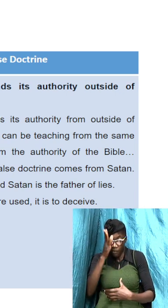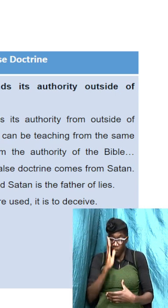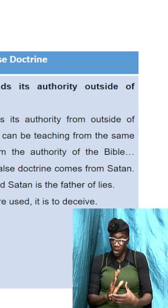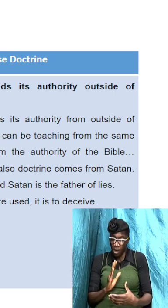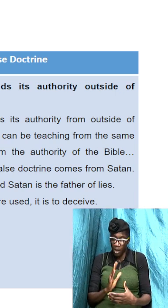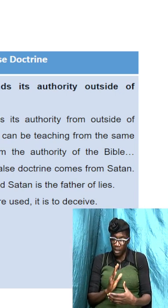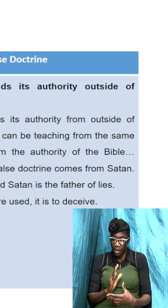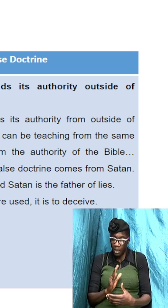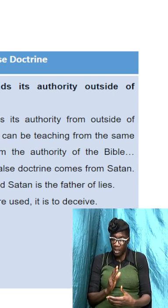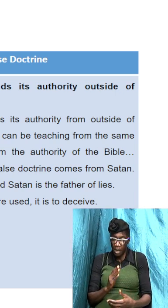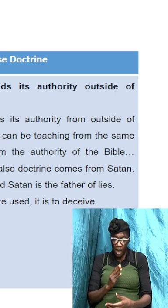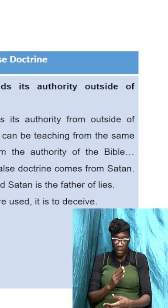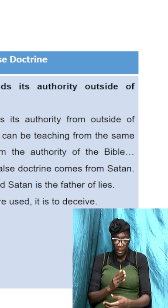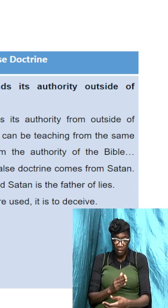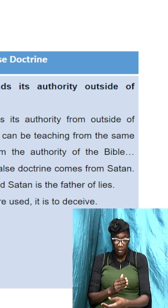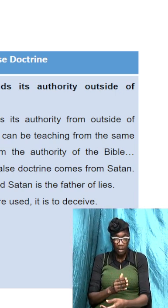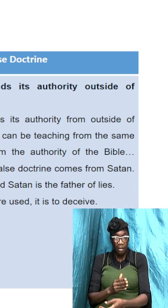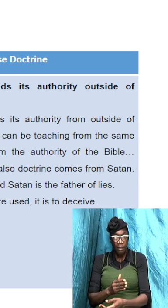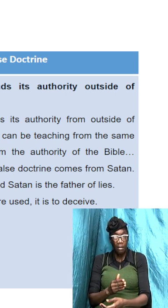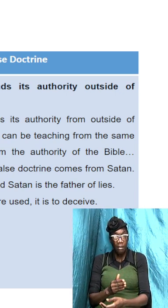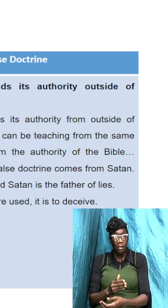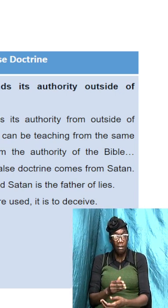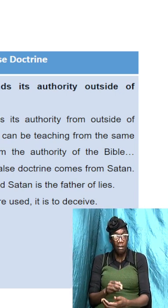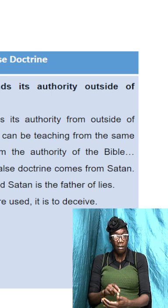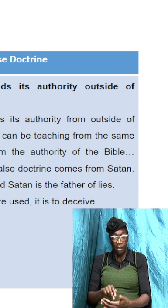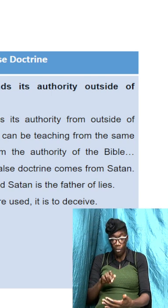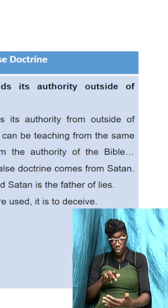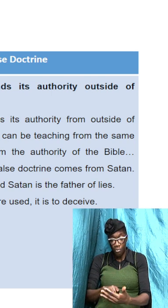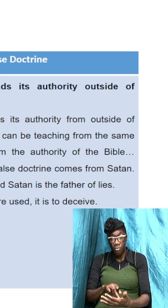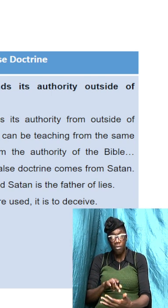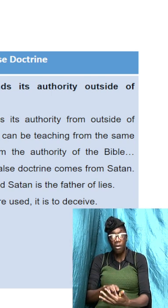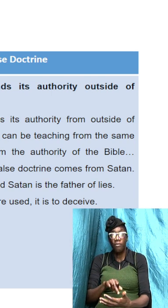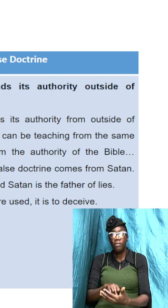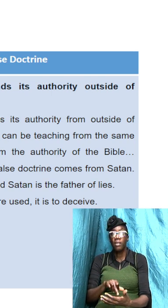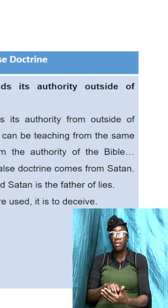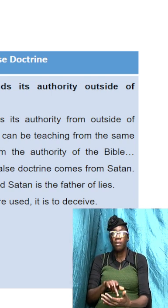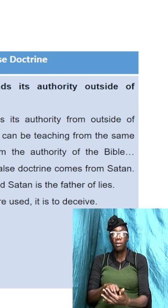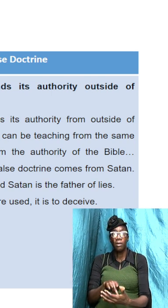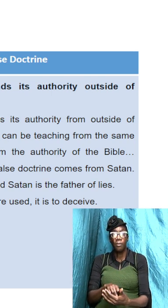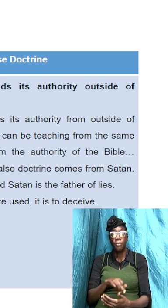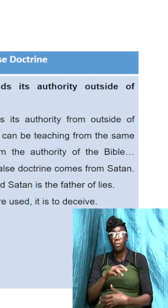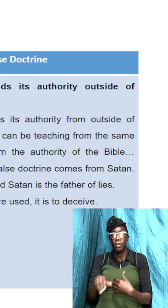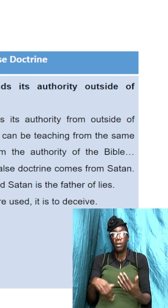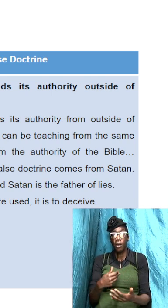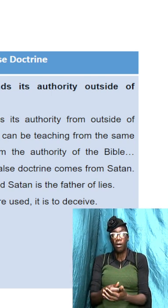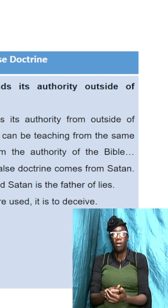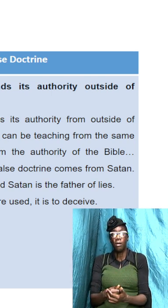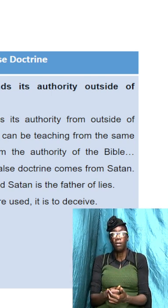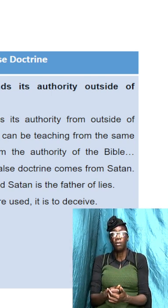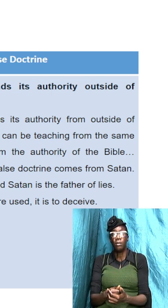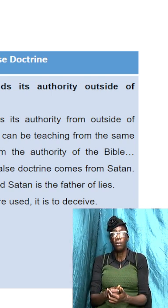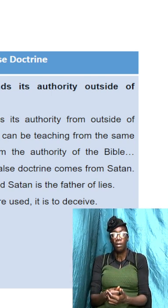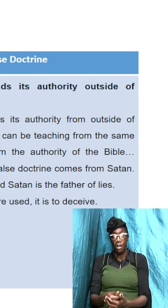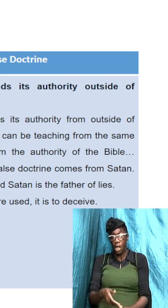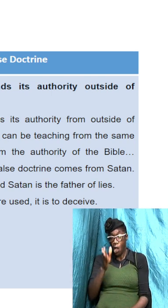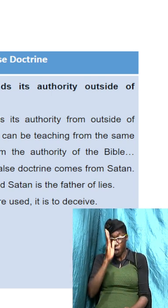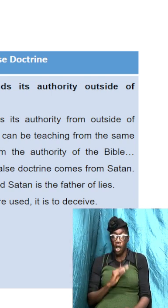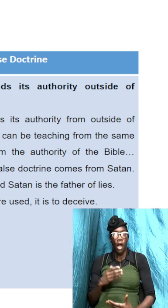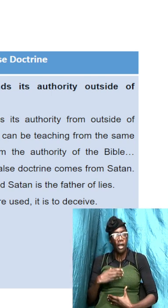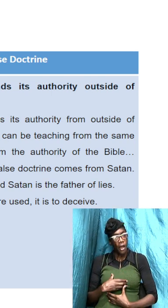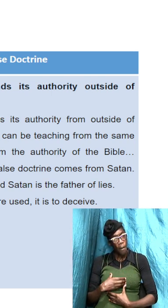so all scriptures that we get is given by the inspiration that word inspiration means God